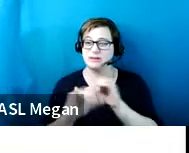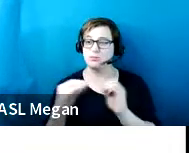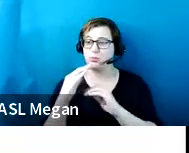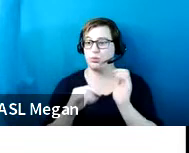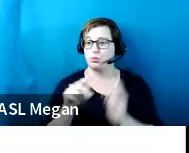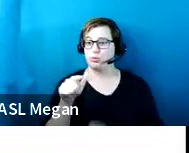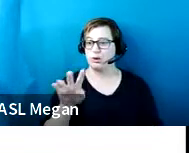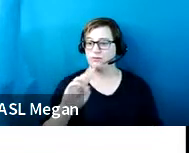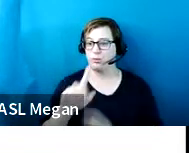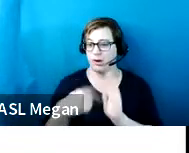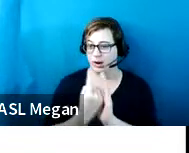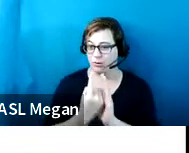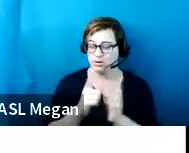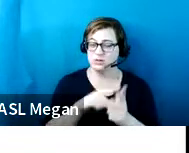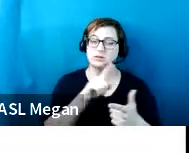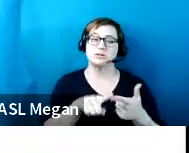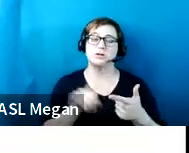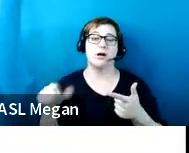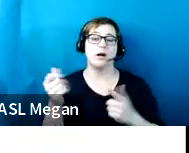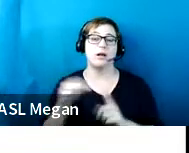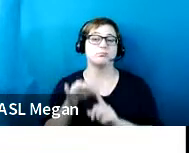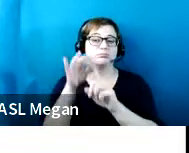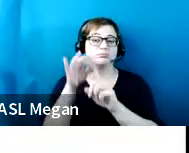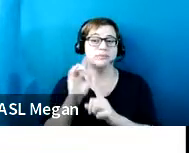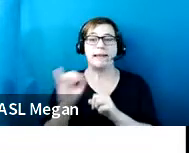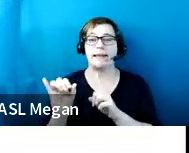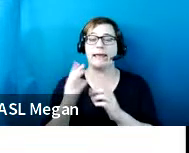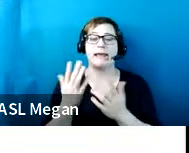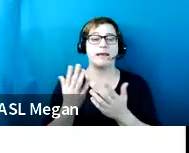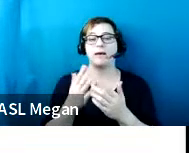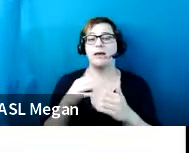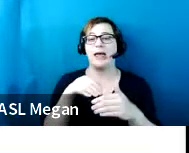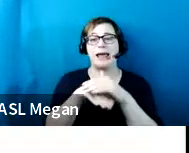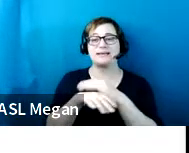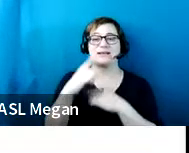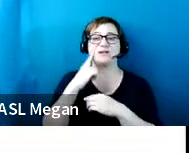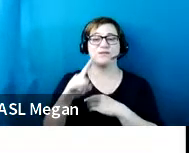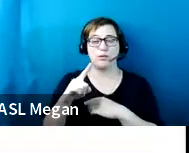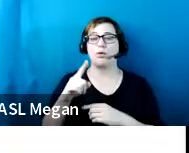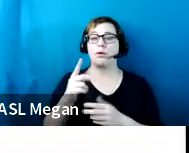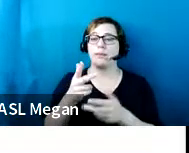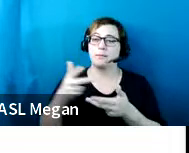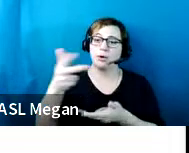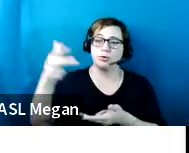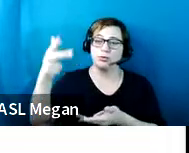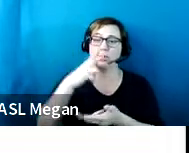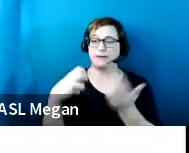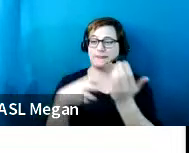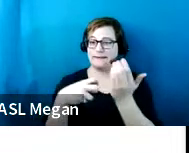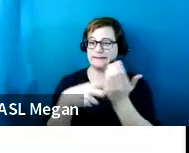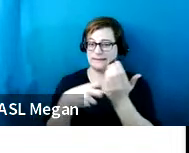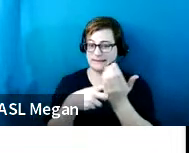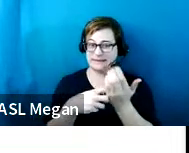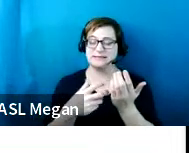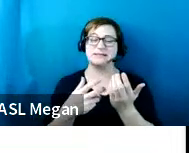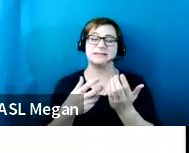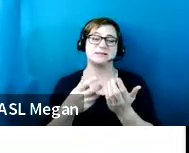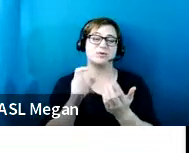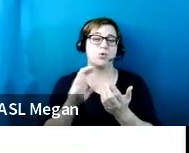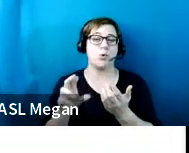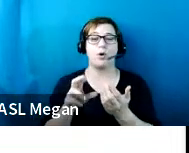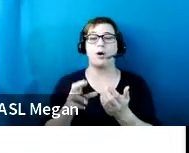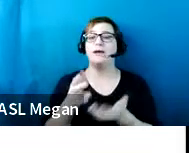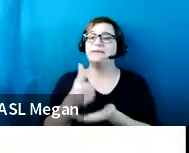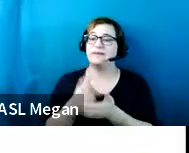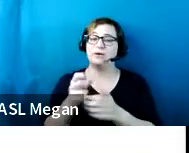Another is like mechanical access parking garages and ticket areas or vehicle drop-off